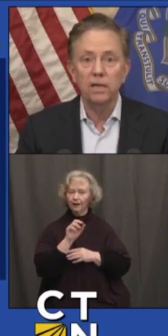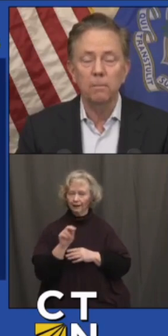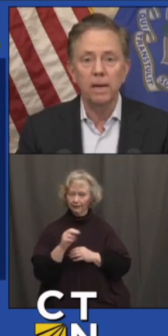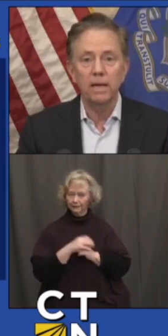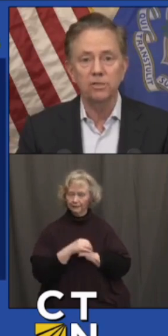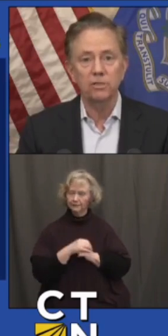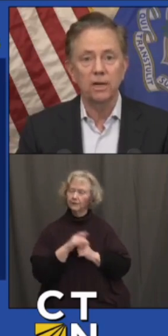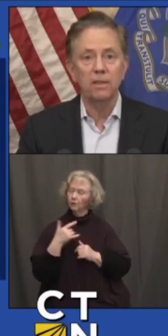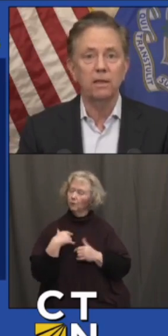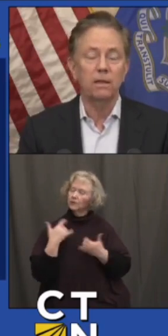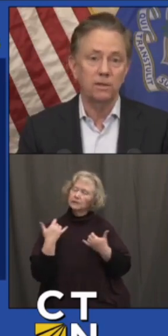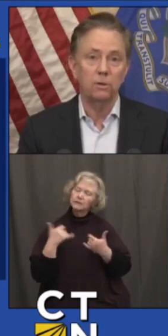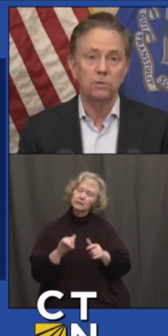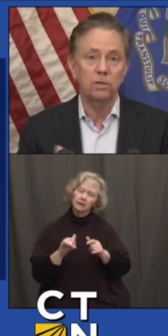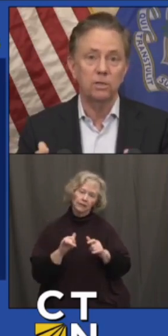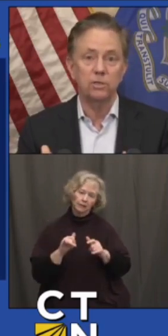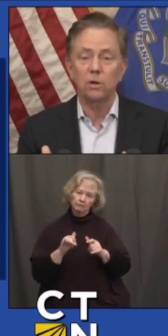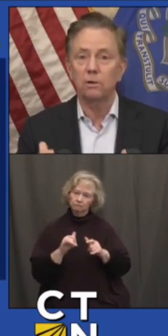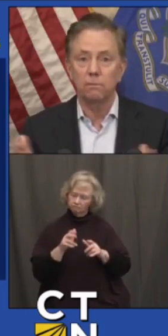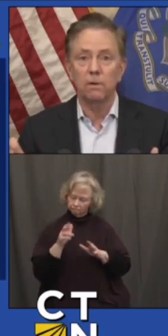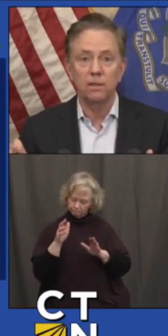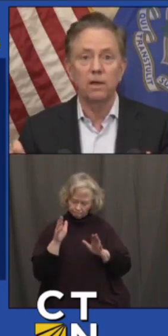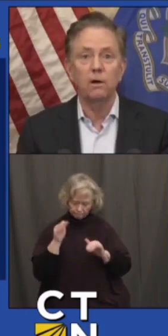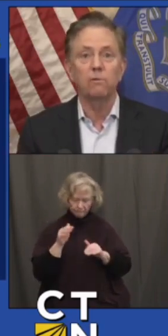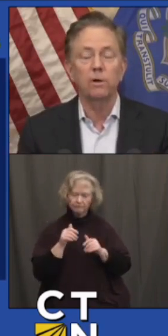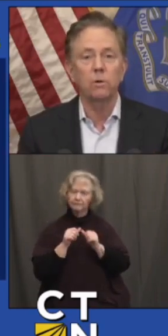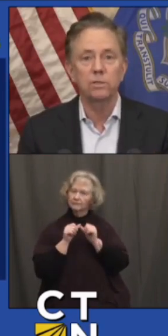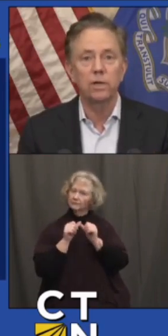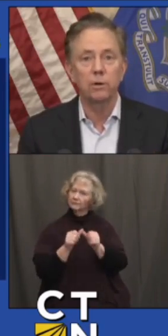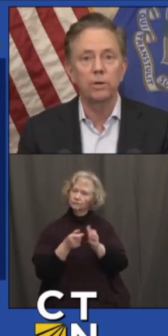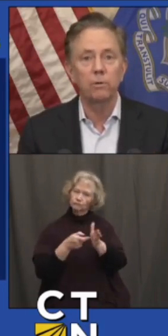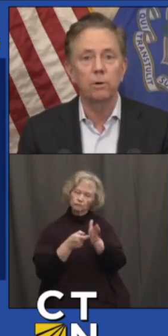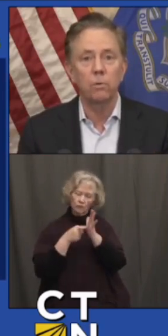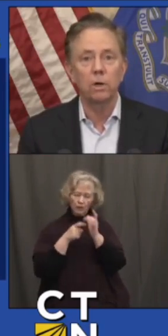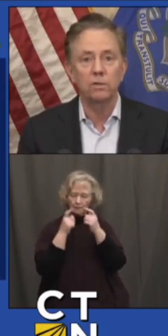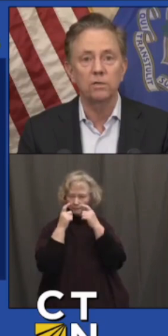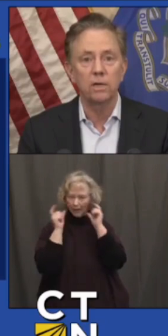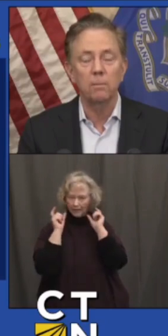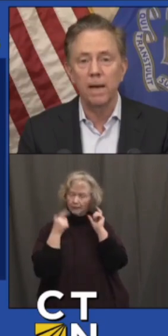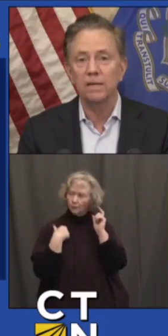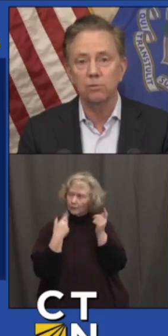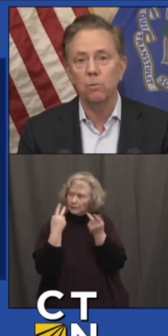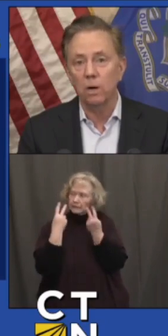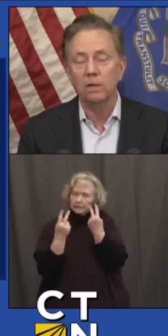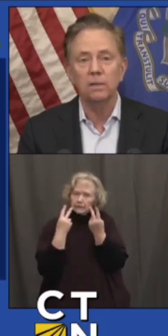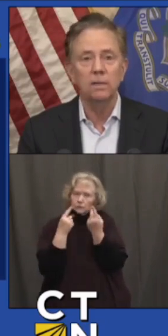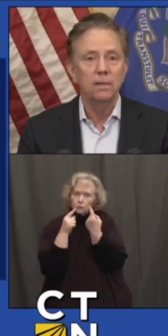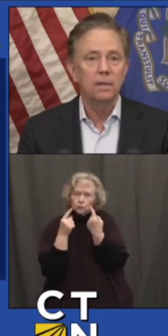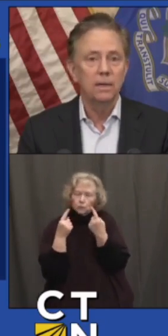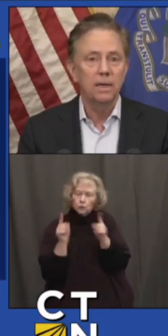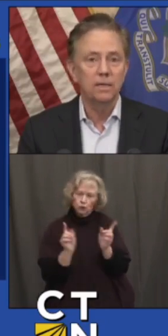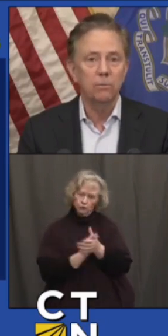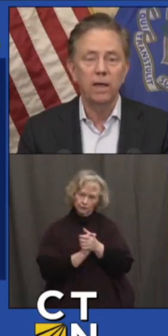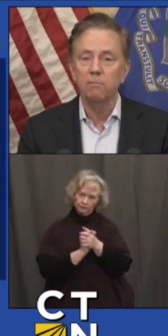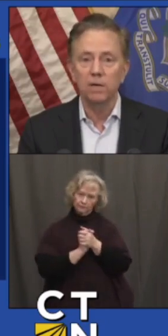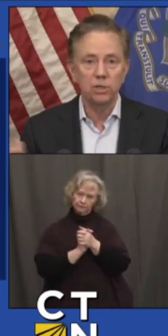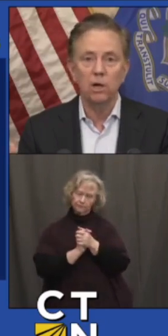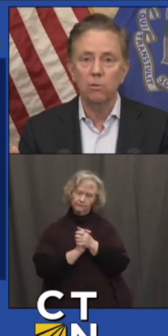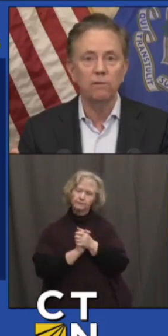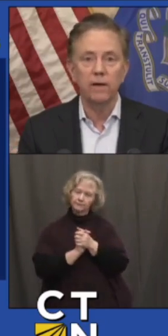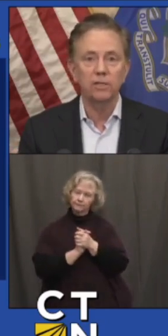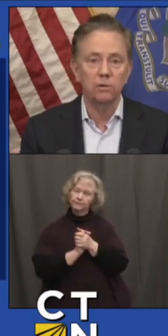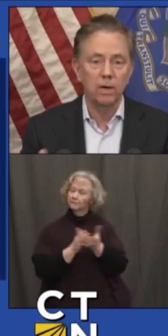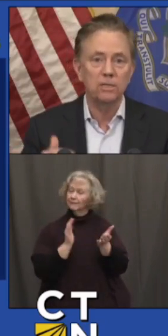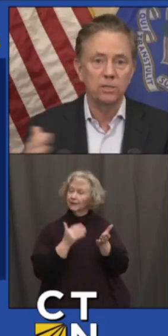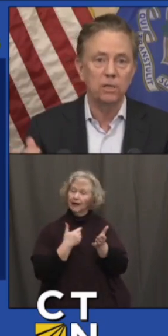maintaining the masks. I think I told you at the start, I think over the course of the year, we know what works and masks work. And we have much